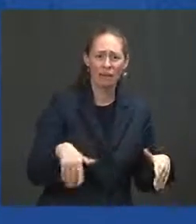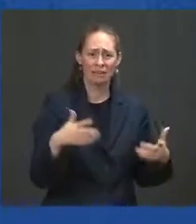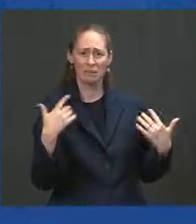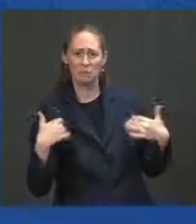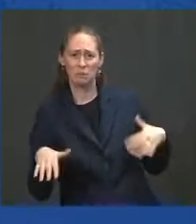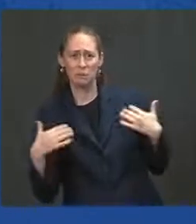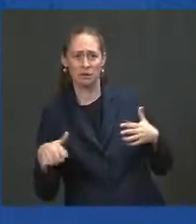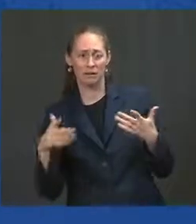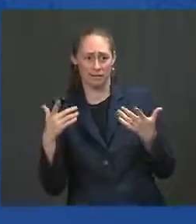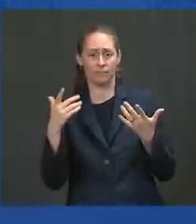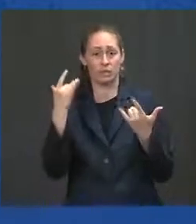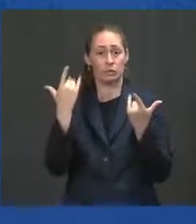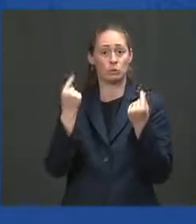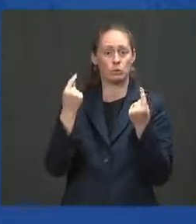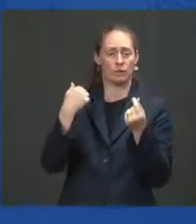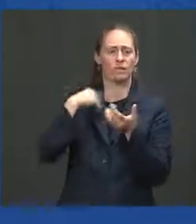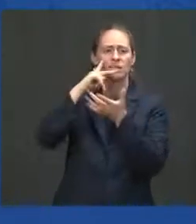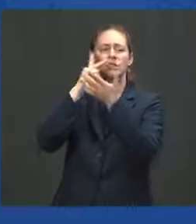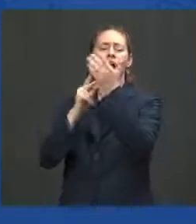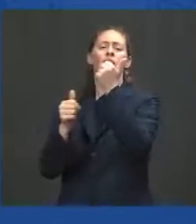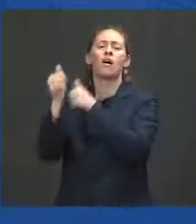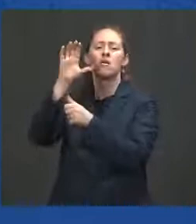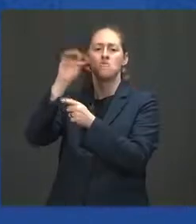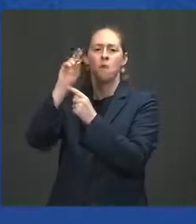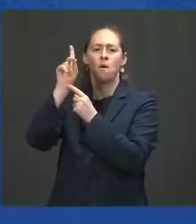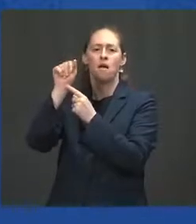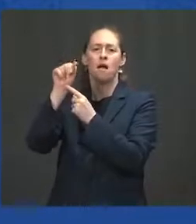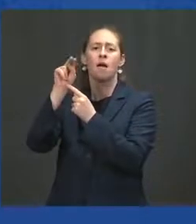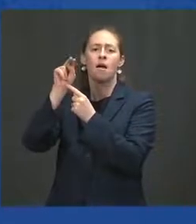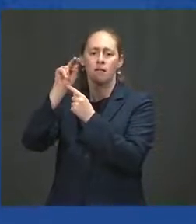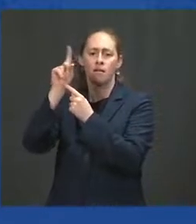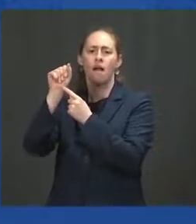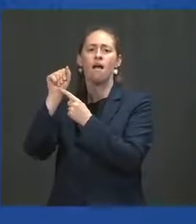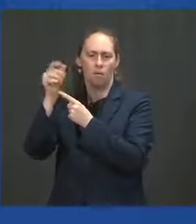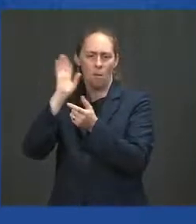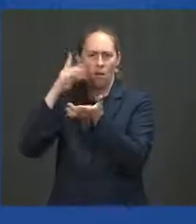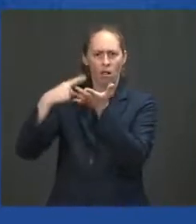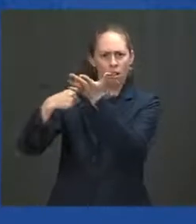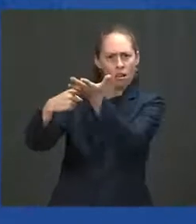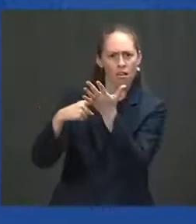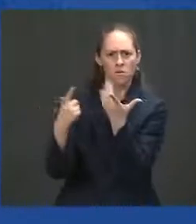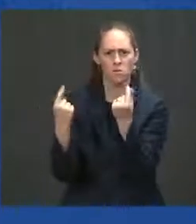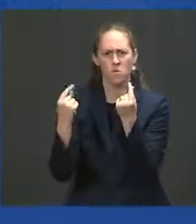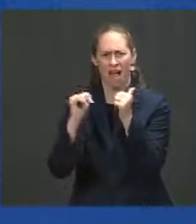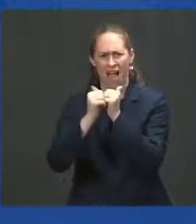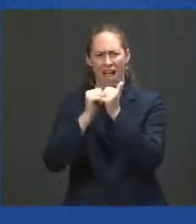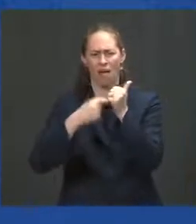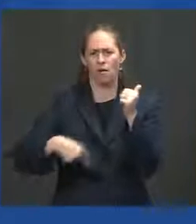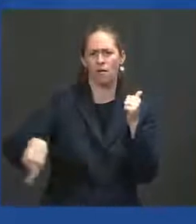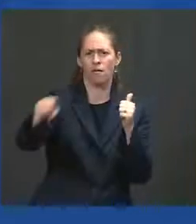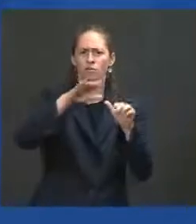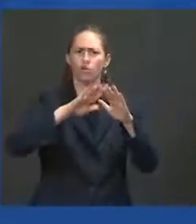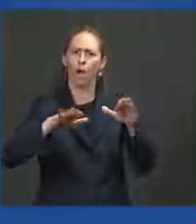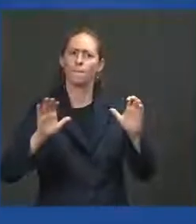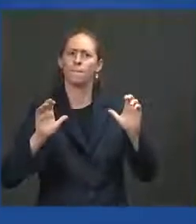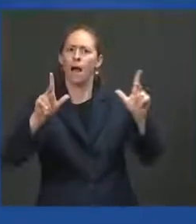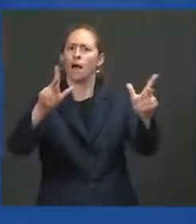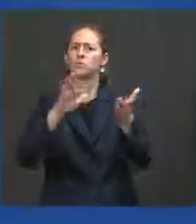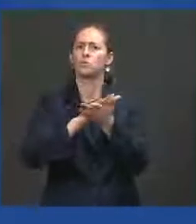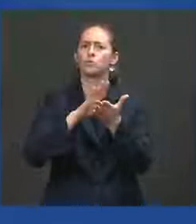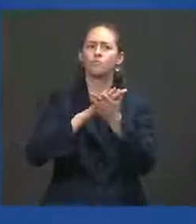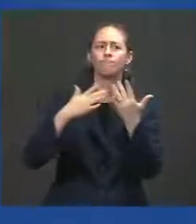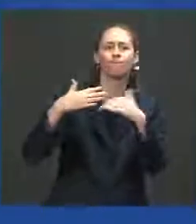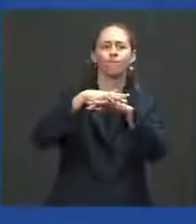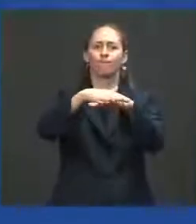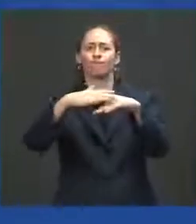Cordona to discuss how we get our kids back to school safely. Cases among children are still rare,